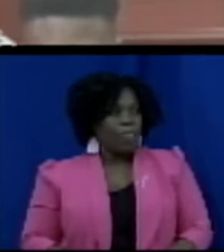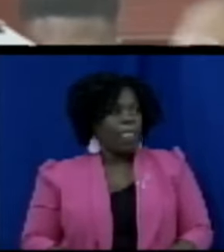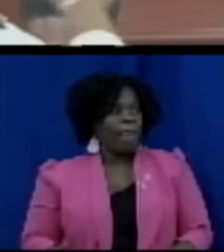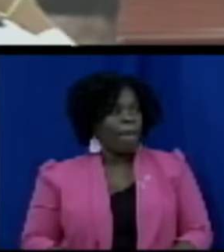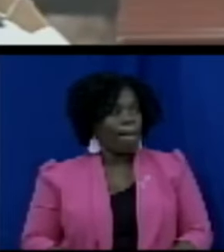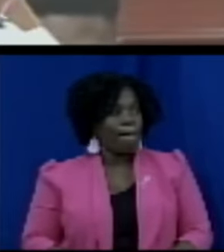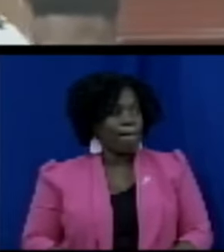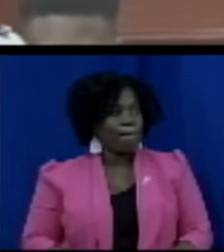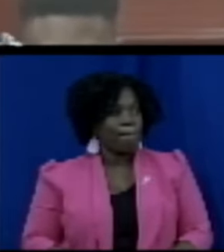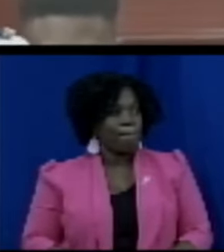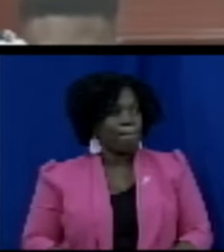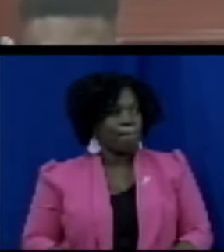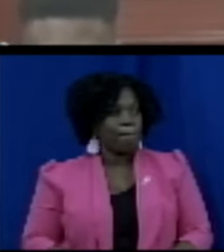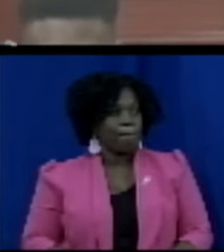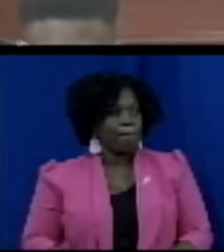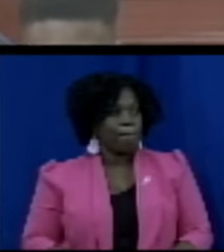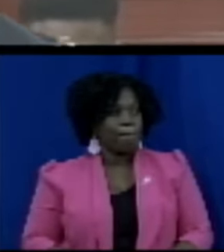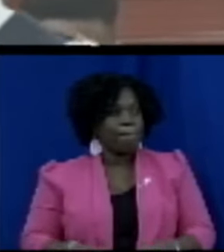the